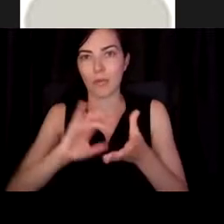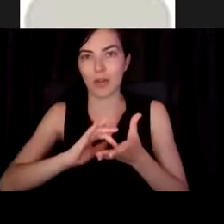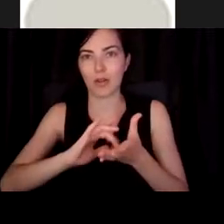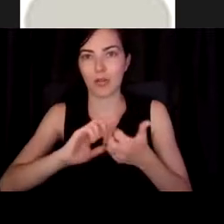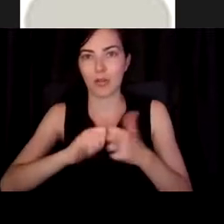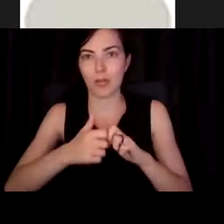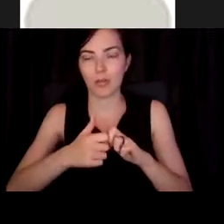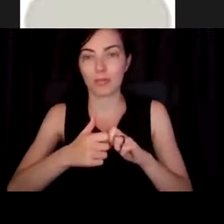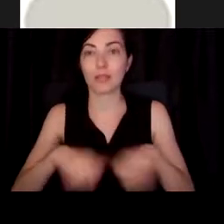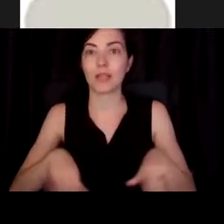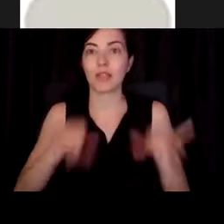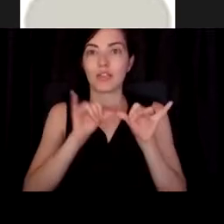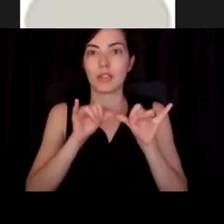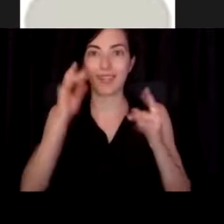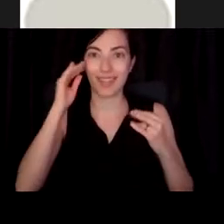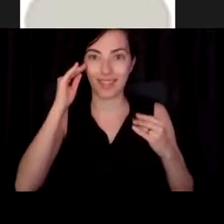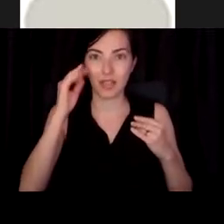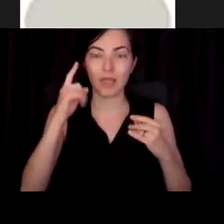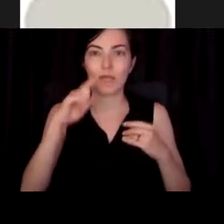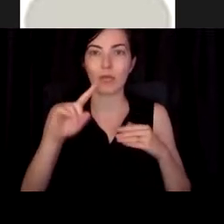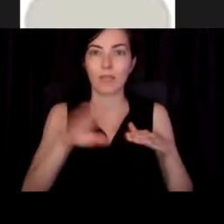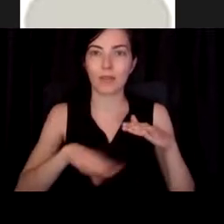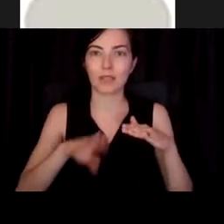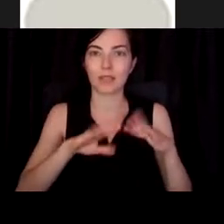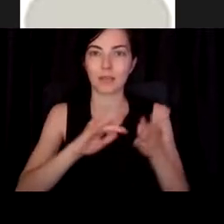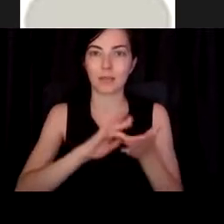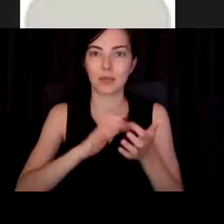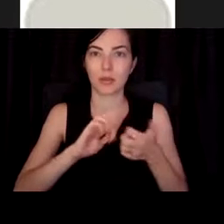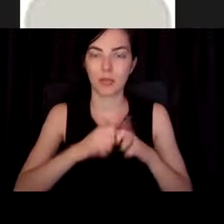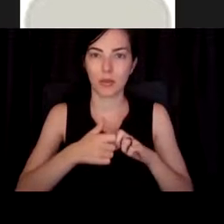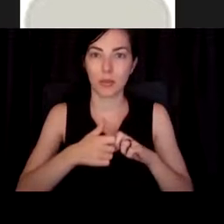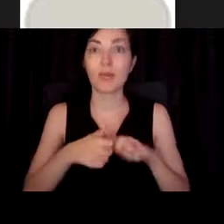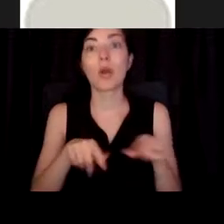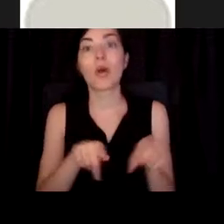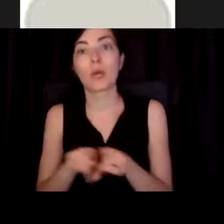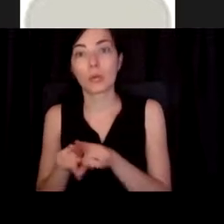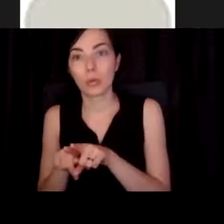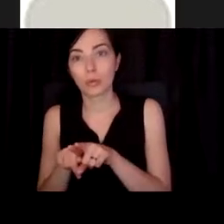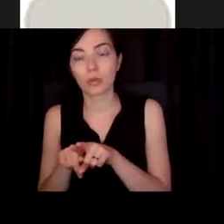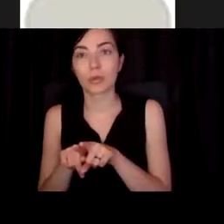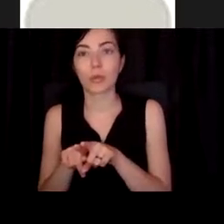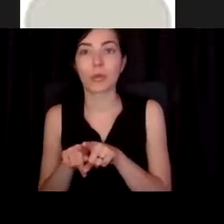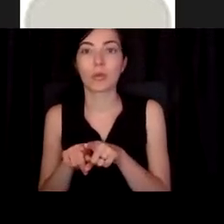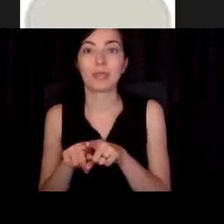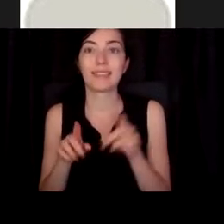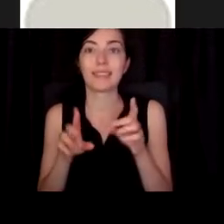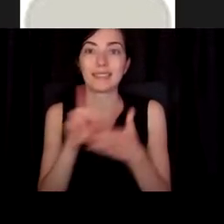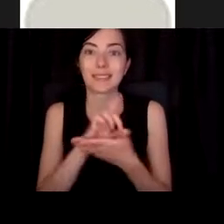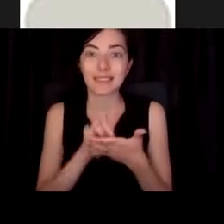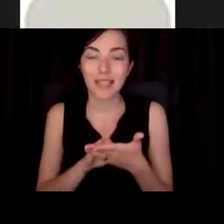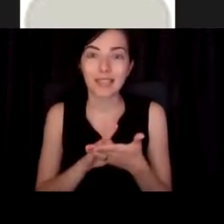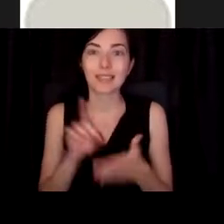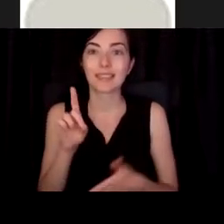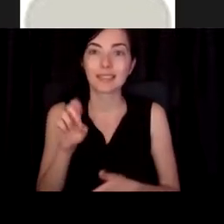engineering thinking to these basic medical problems. As well as a device design and